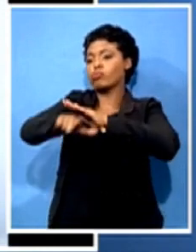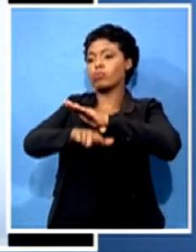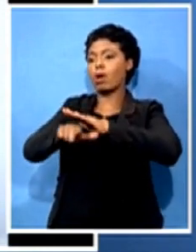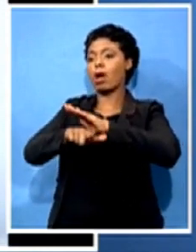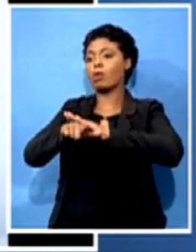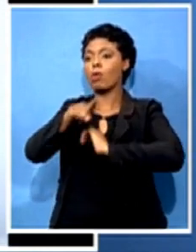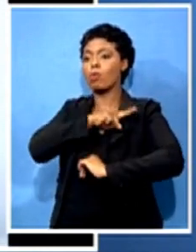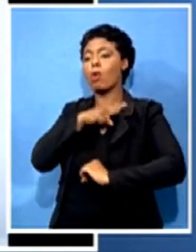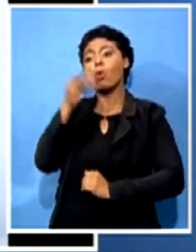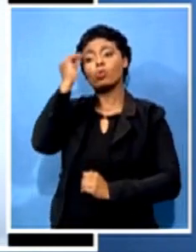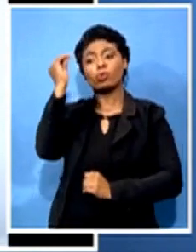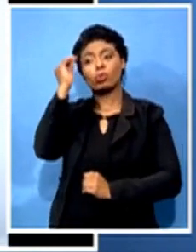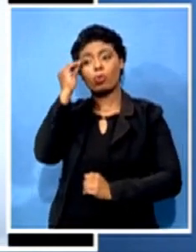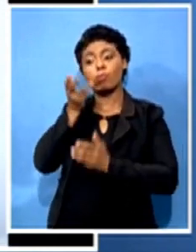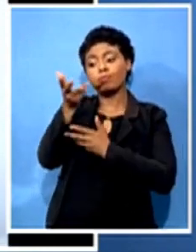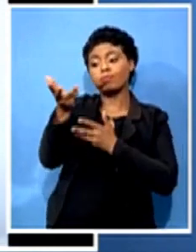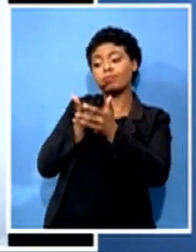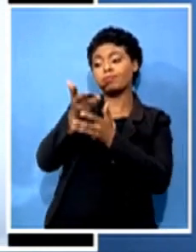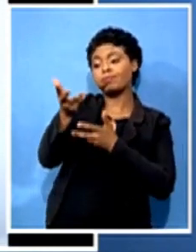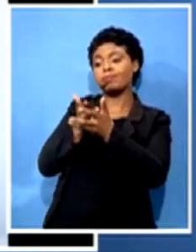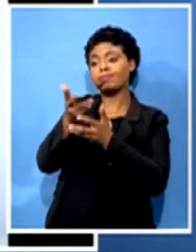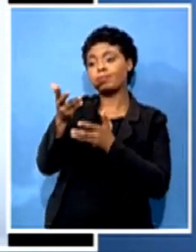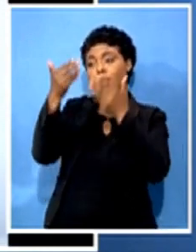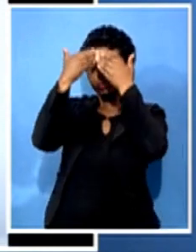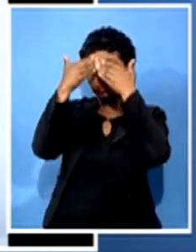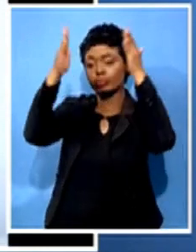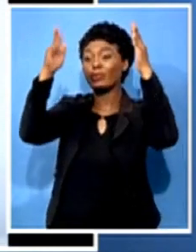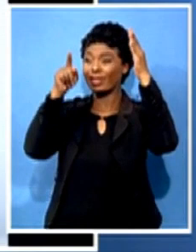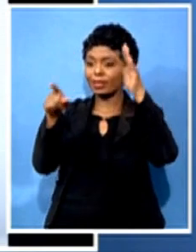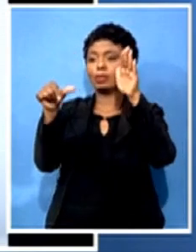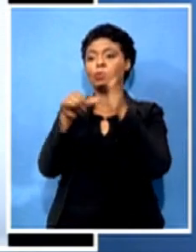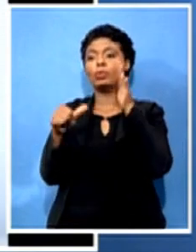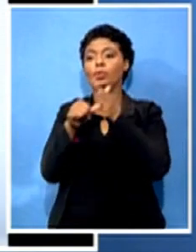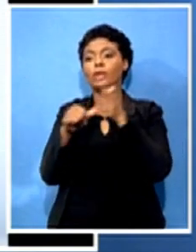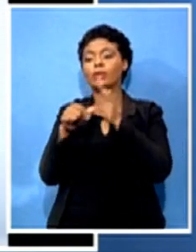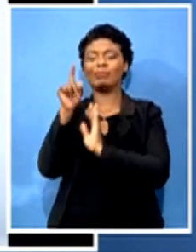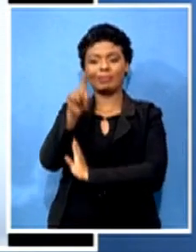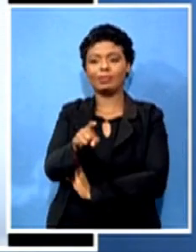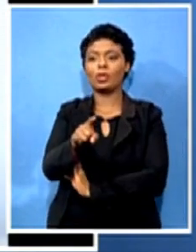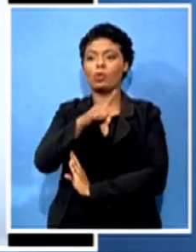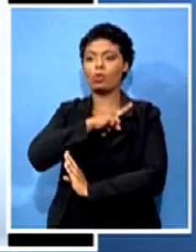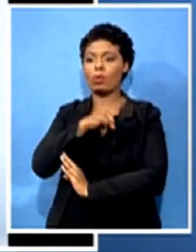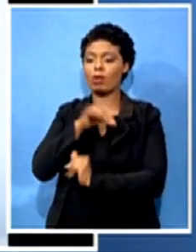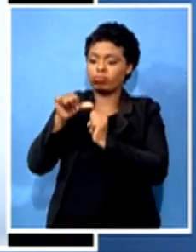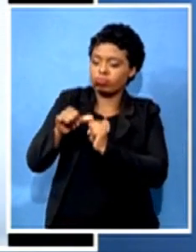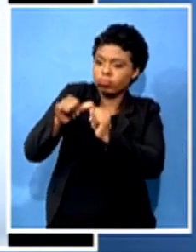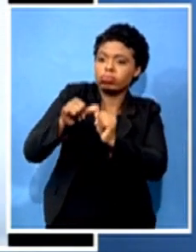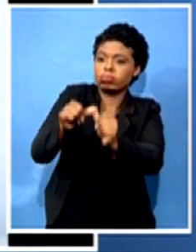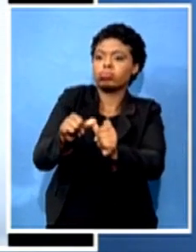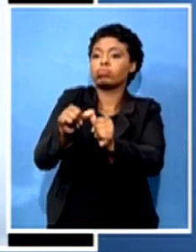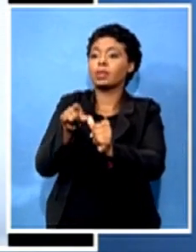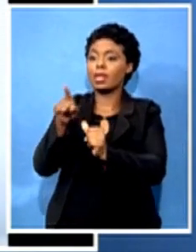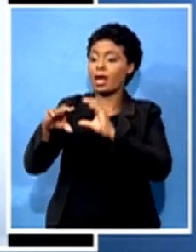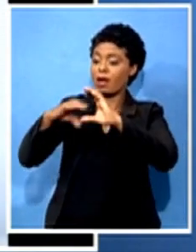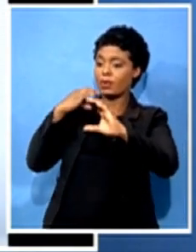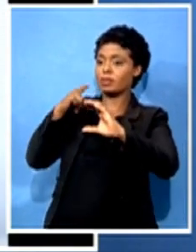and constructive is quite important to ensure that, know, going forward, this investment can yield positive results that can benefit the